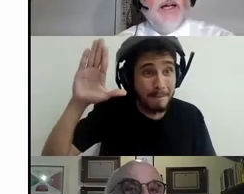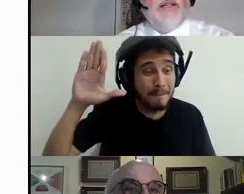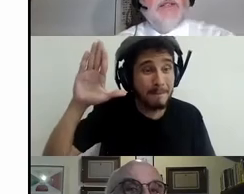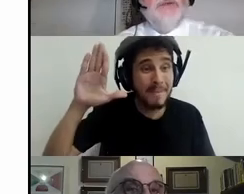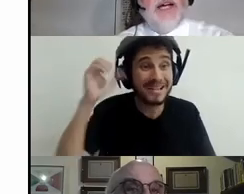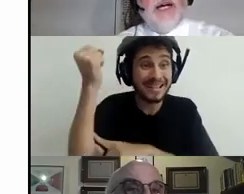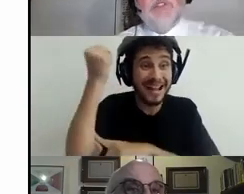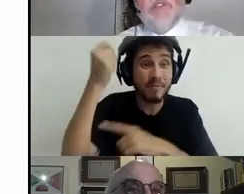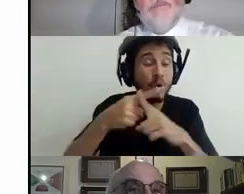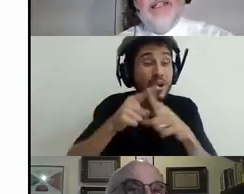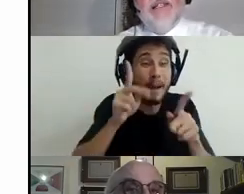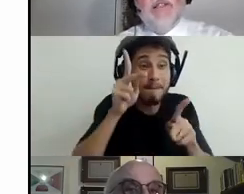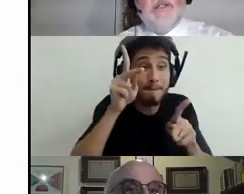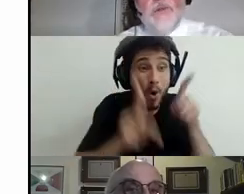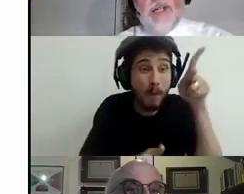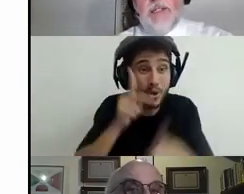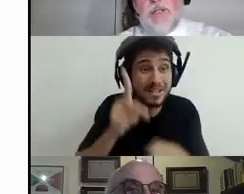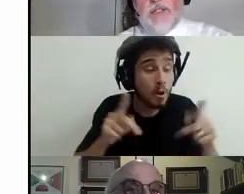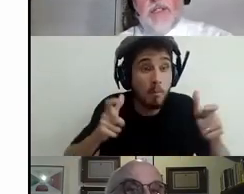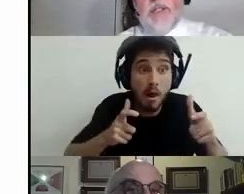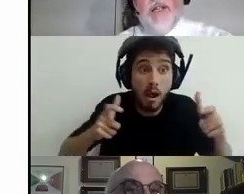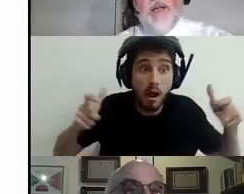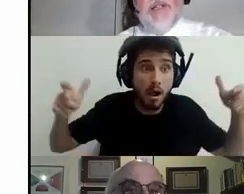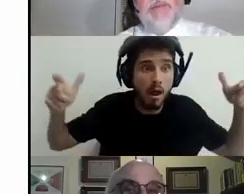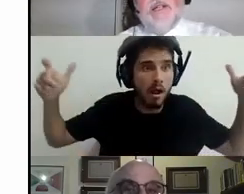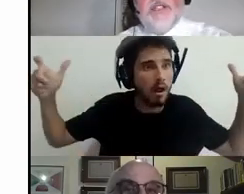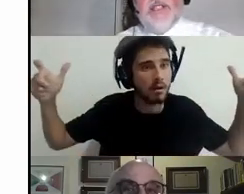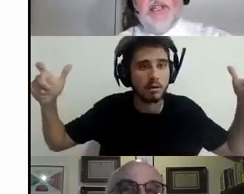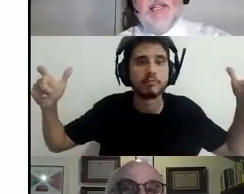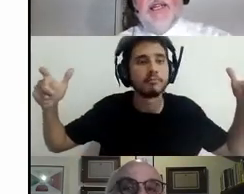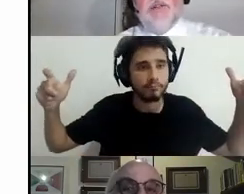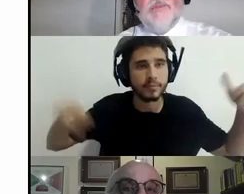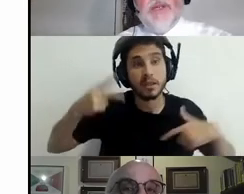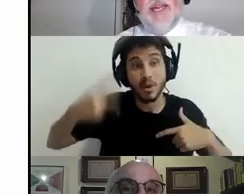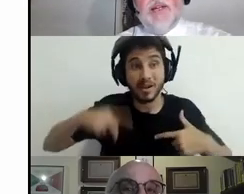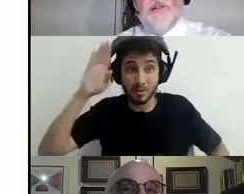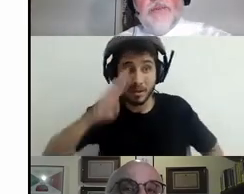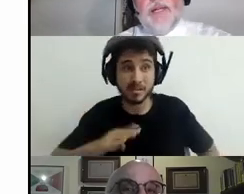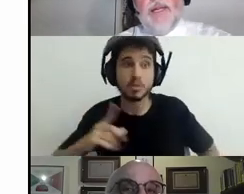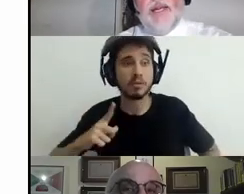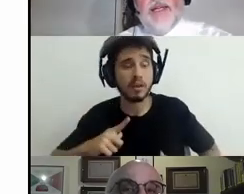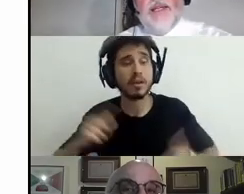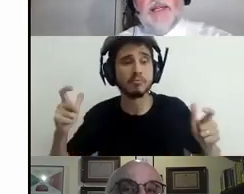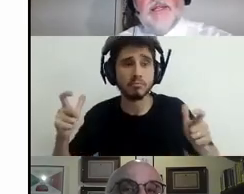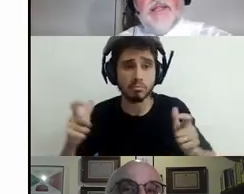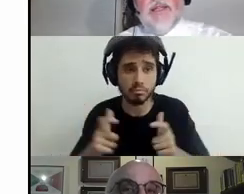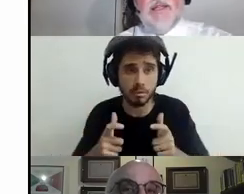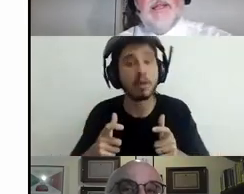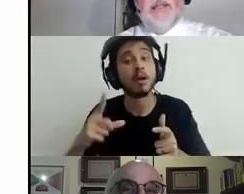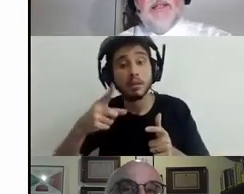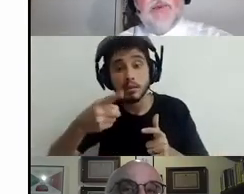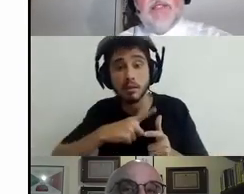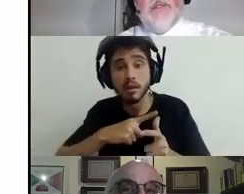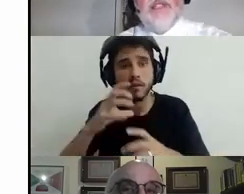2000 billion US dollars will be lost in economic income in the